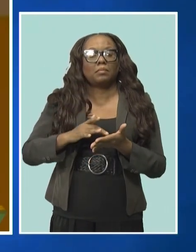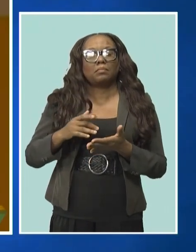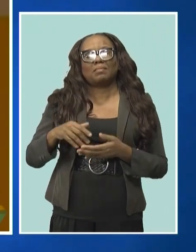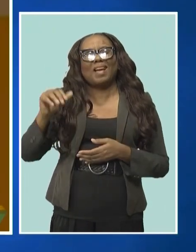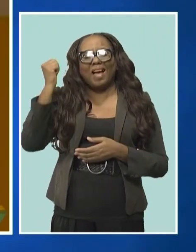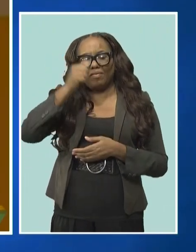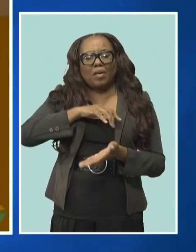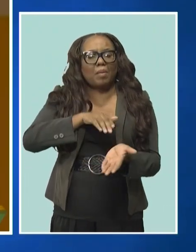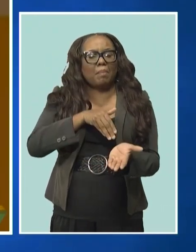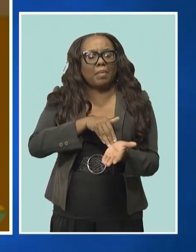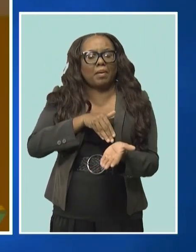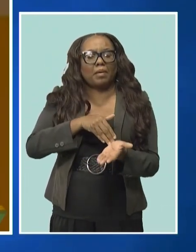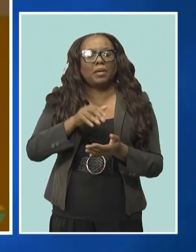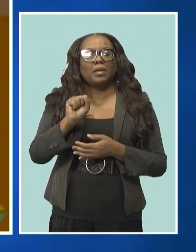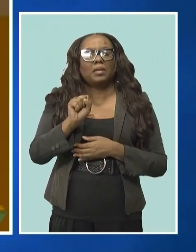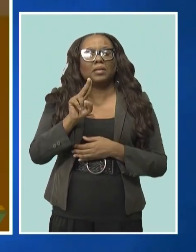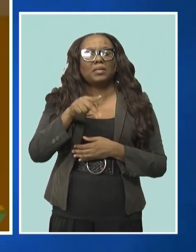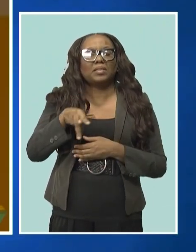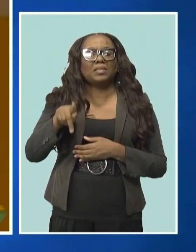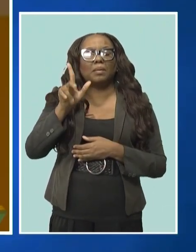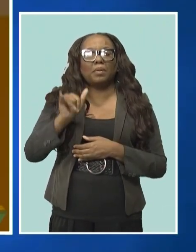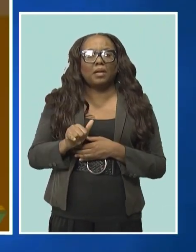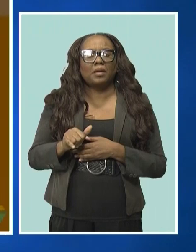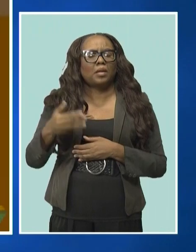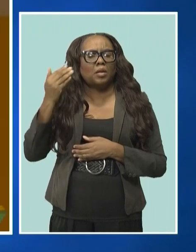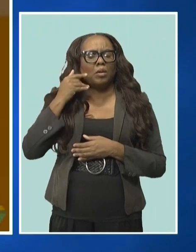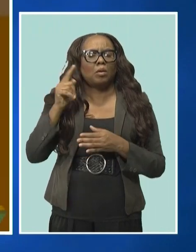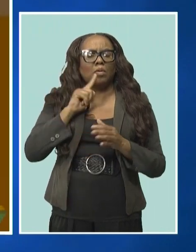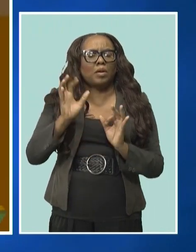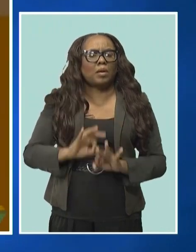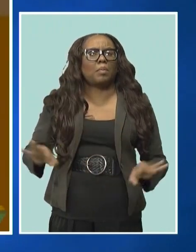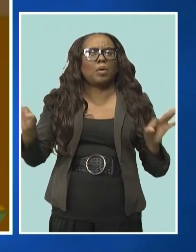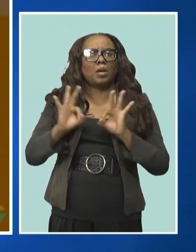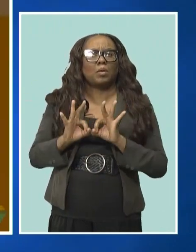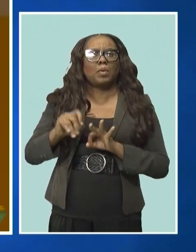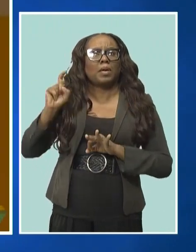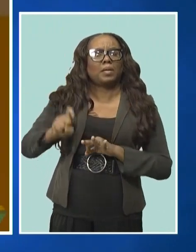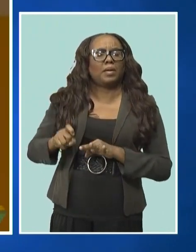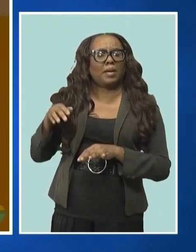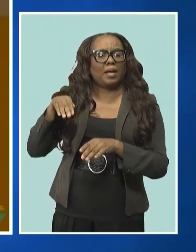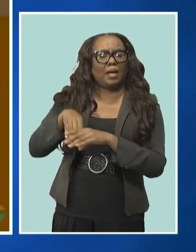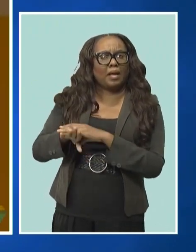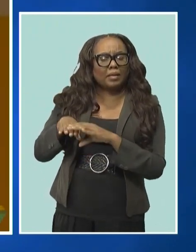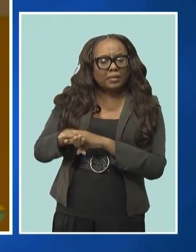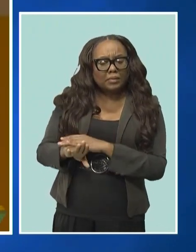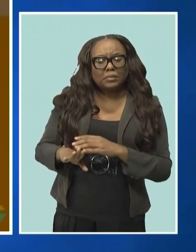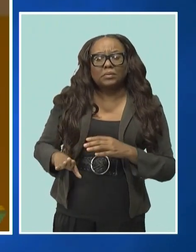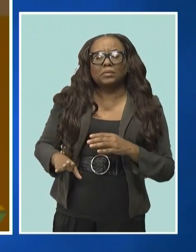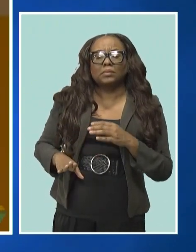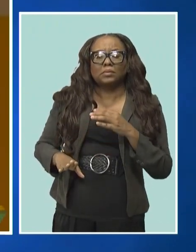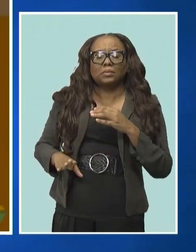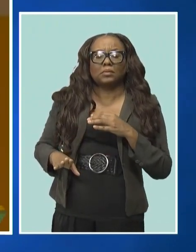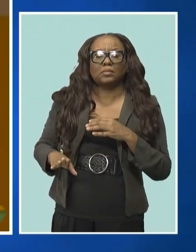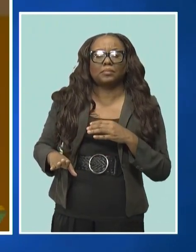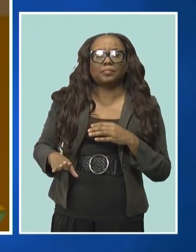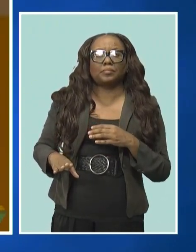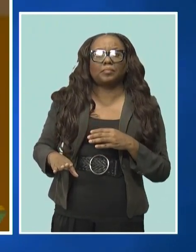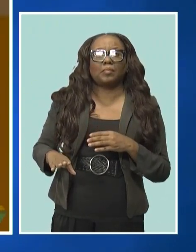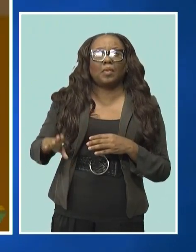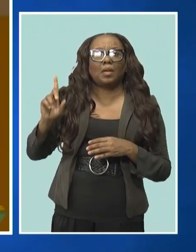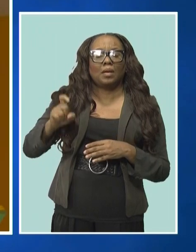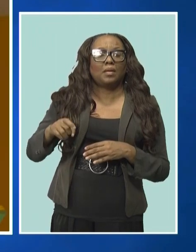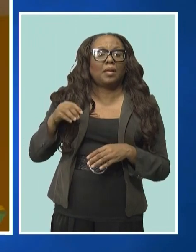procurement is critical, both to access difficult provisions or